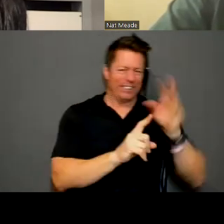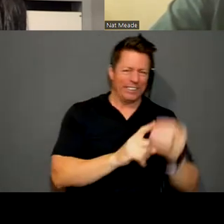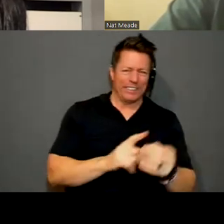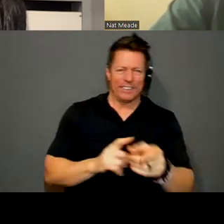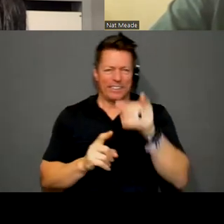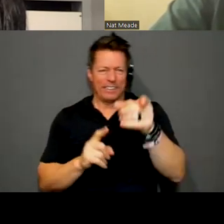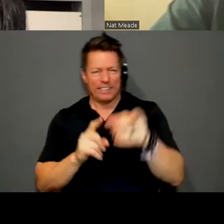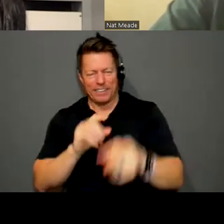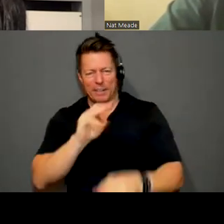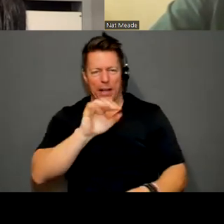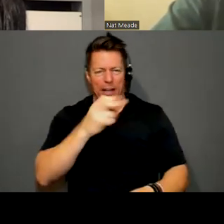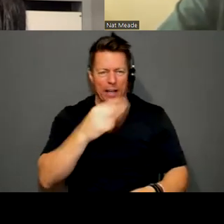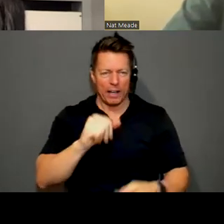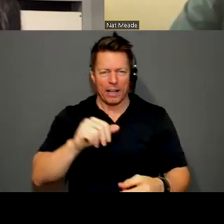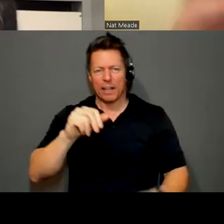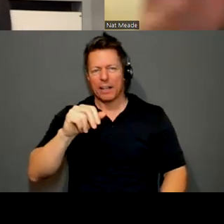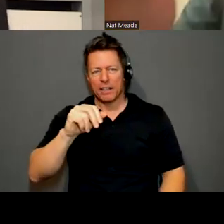you're in Saratoga Springs.